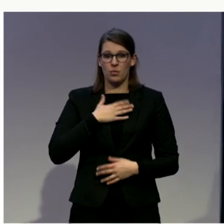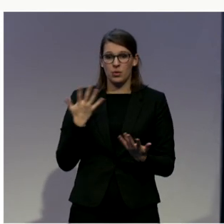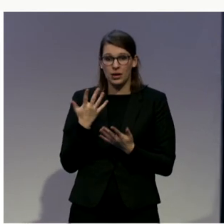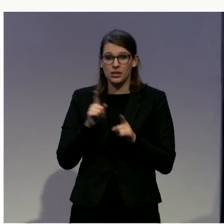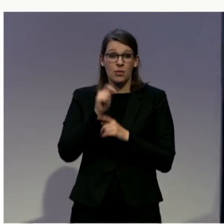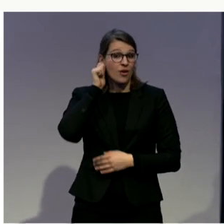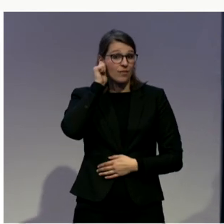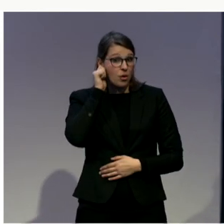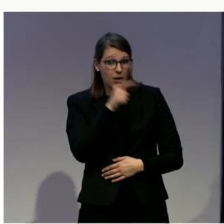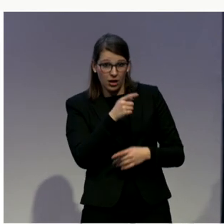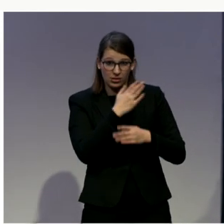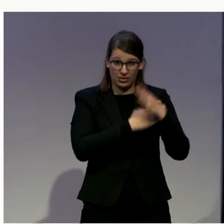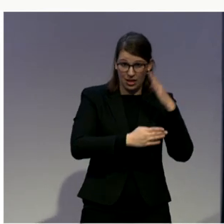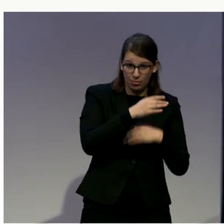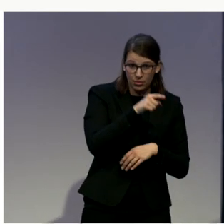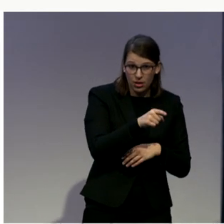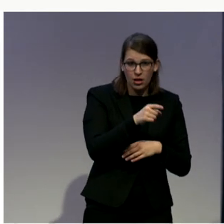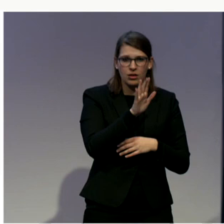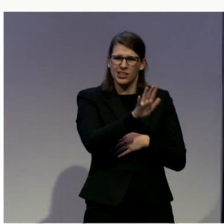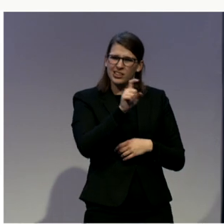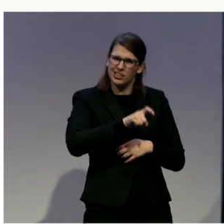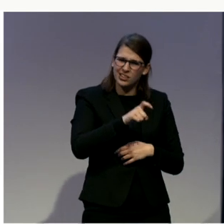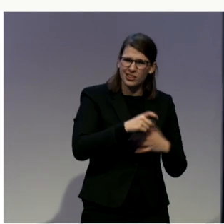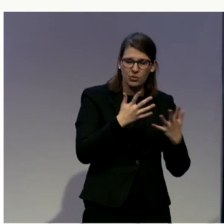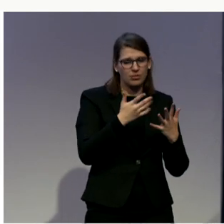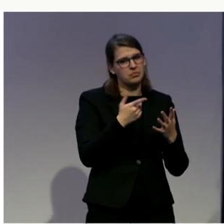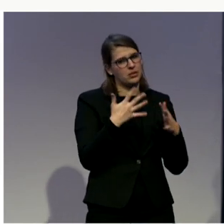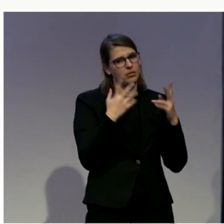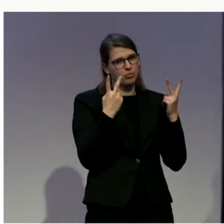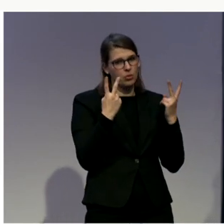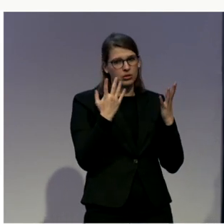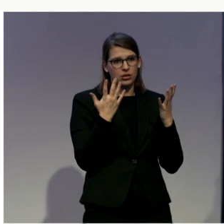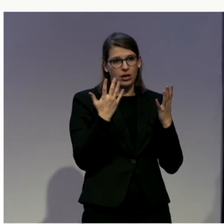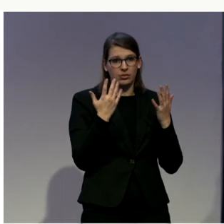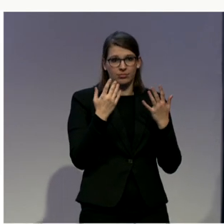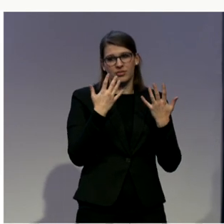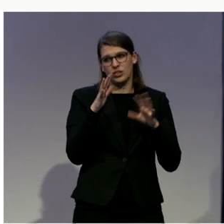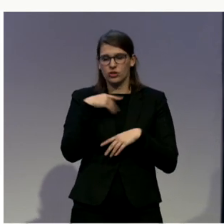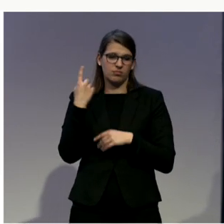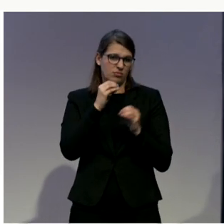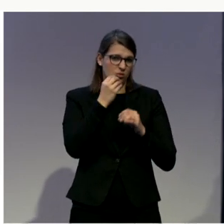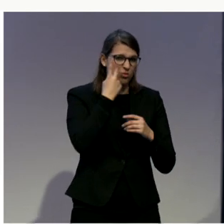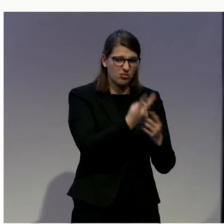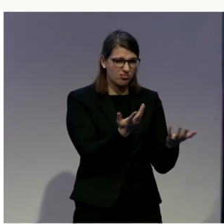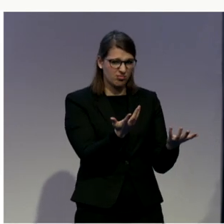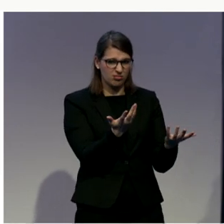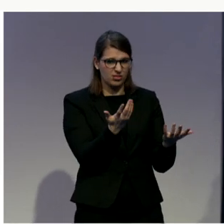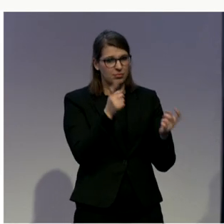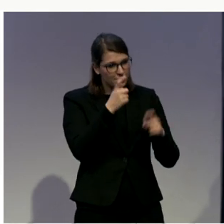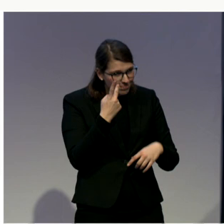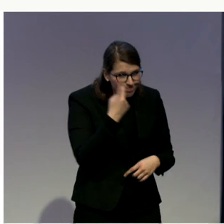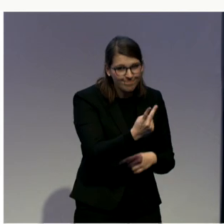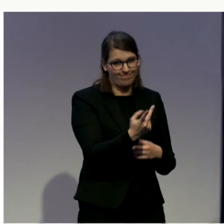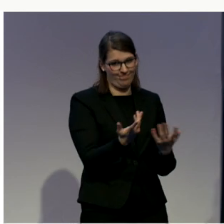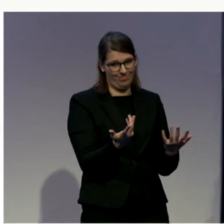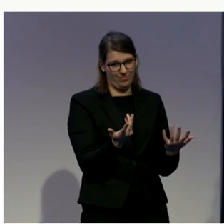very important and often overlooked. And the other aspect is understanding that when persons